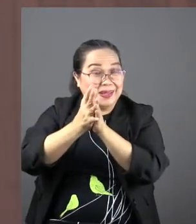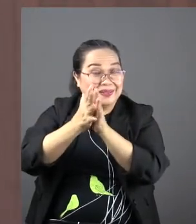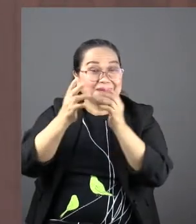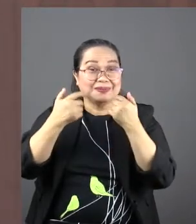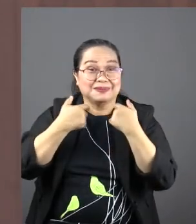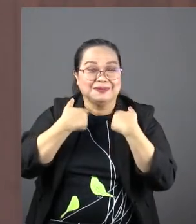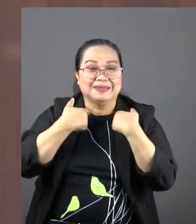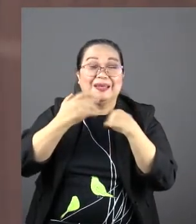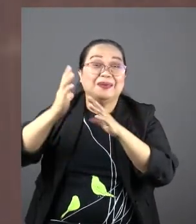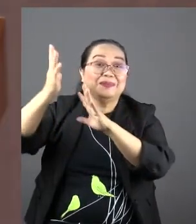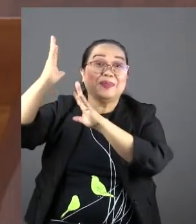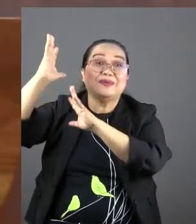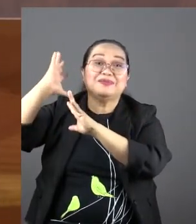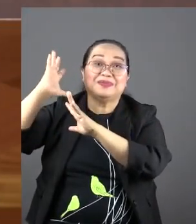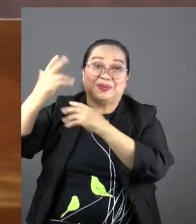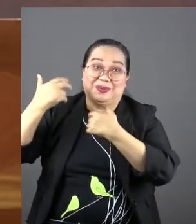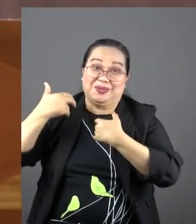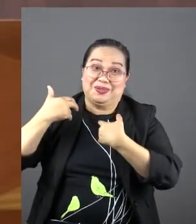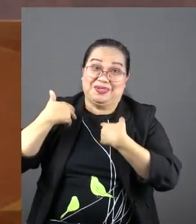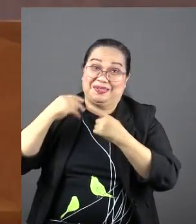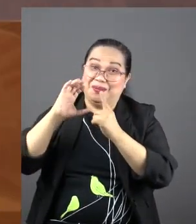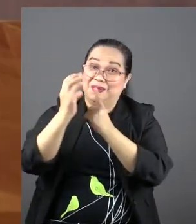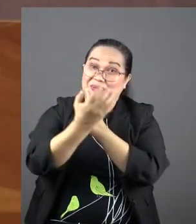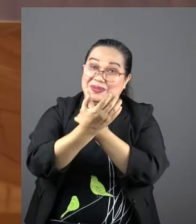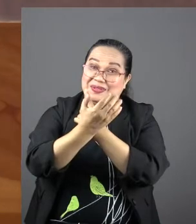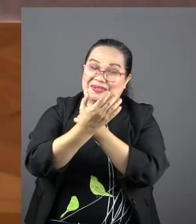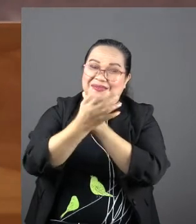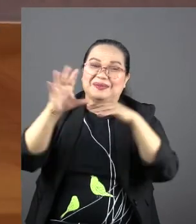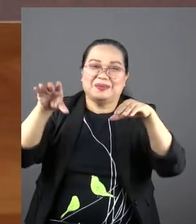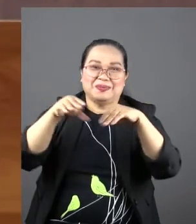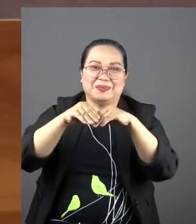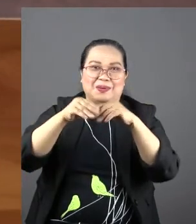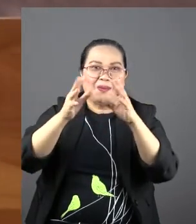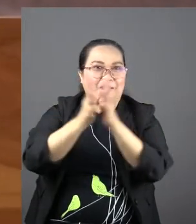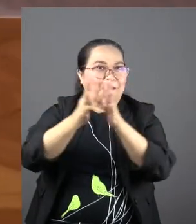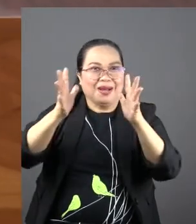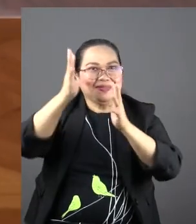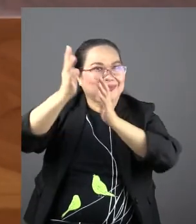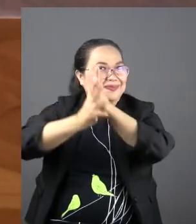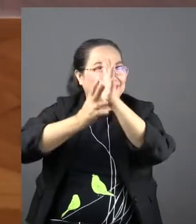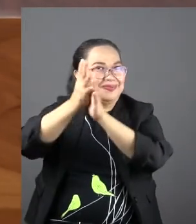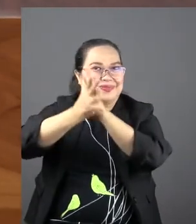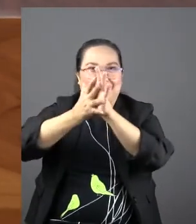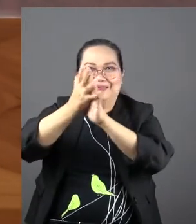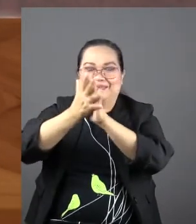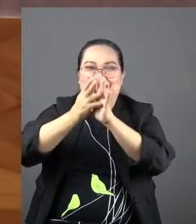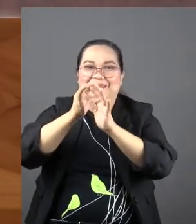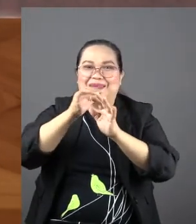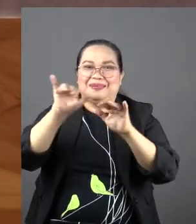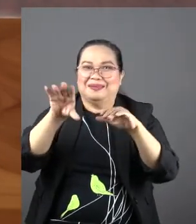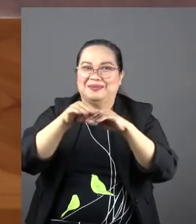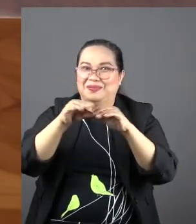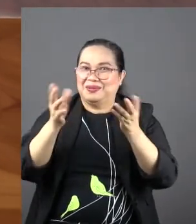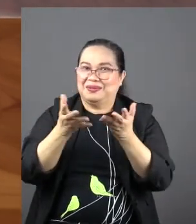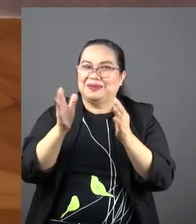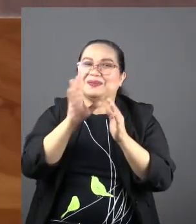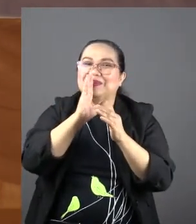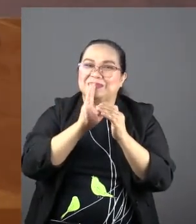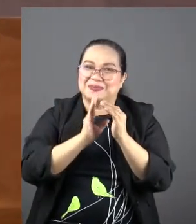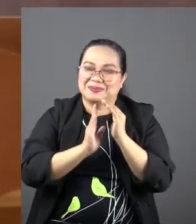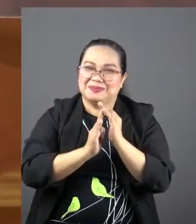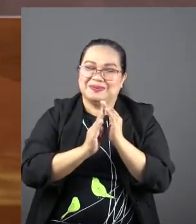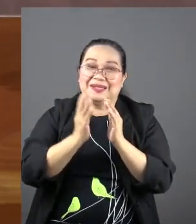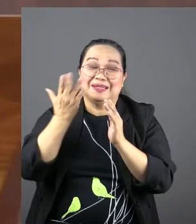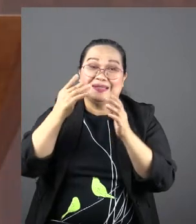in those days when they celebrated weddings it was a big occasion. Right? It's not like our weddings here. You know during